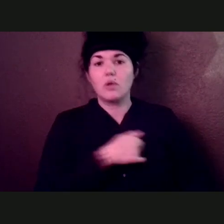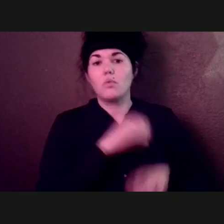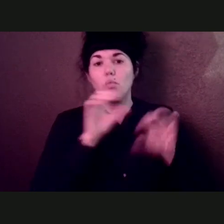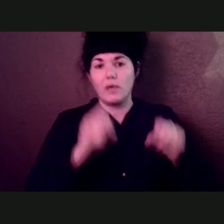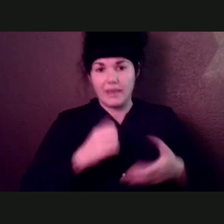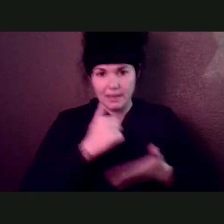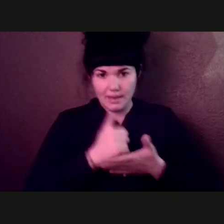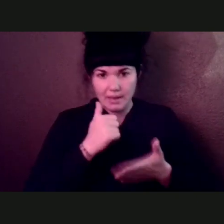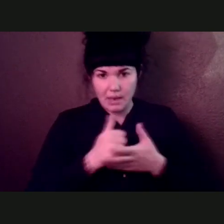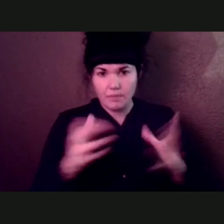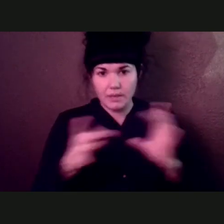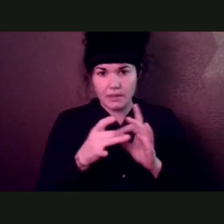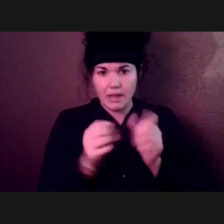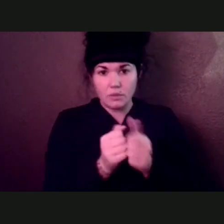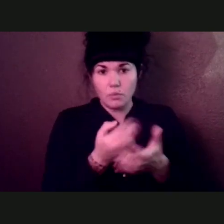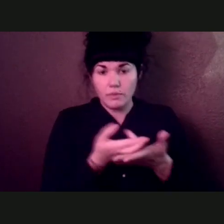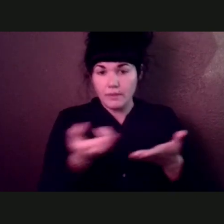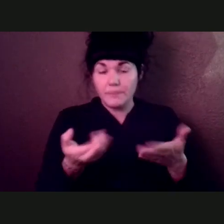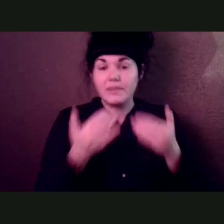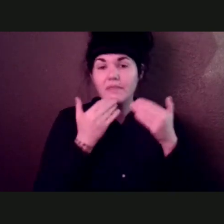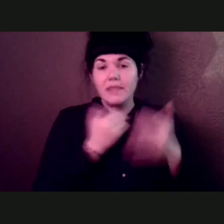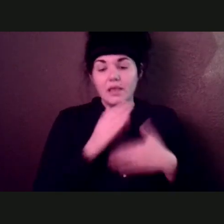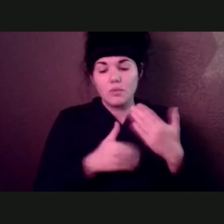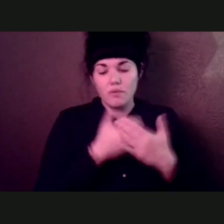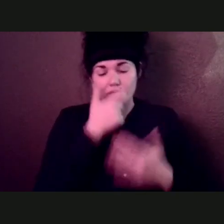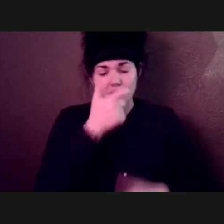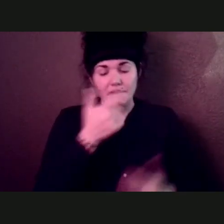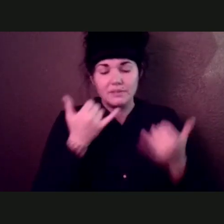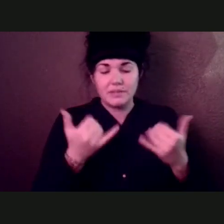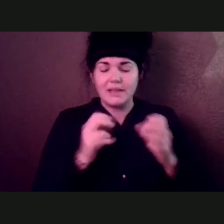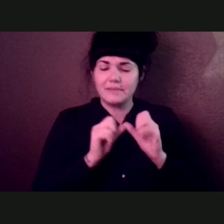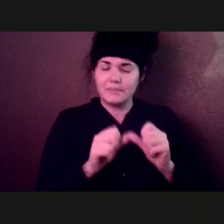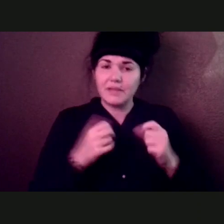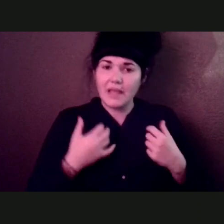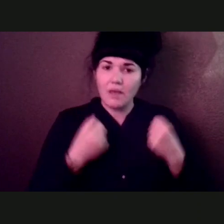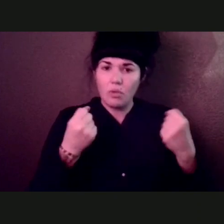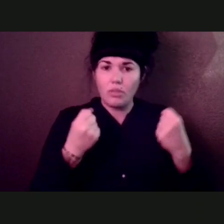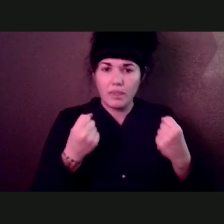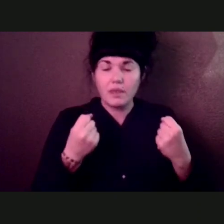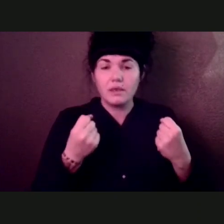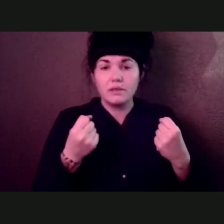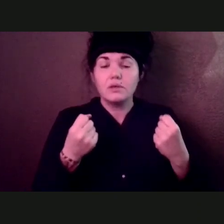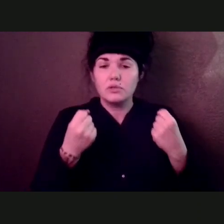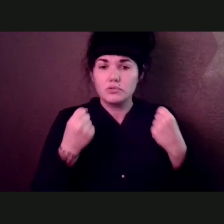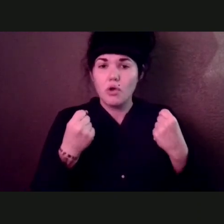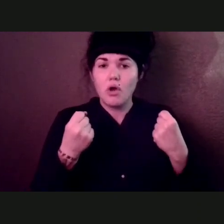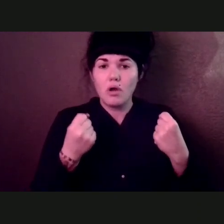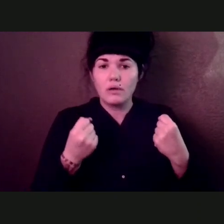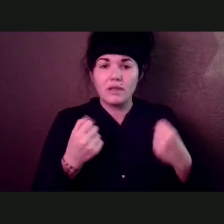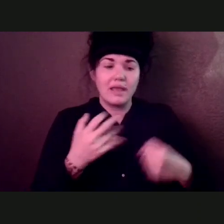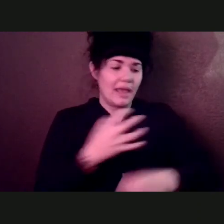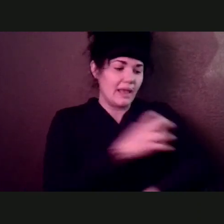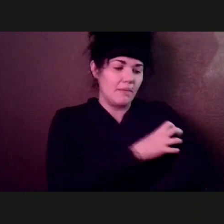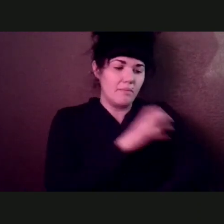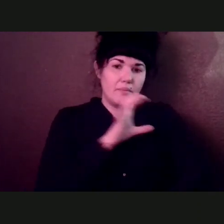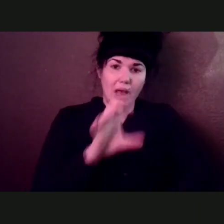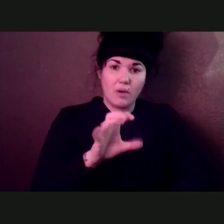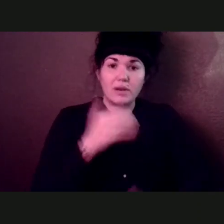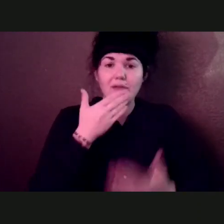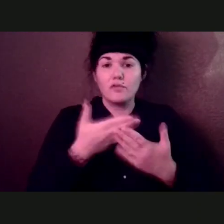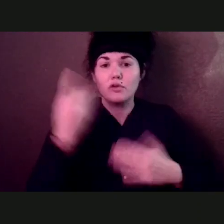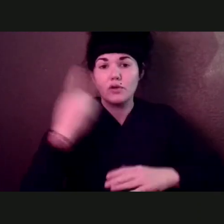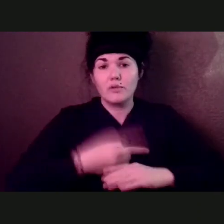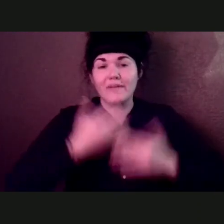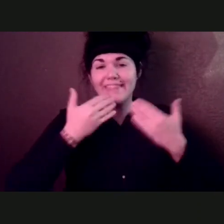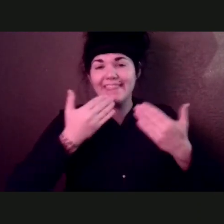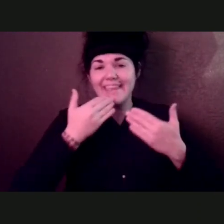all so much for joining us today. Remember to stay healthy, stay strong, stay empowered. Have a good one. Thanks, everybody.